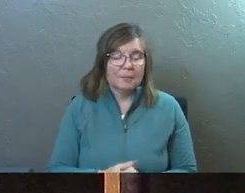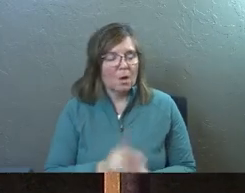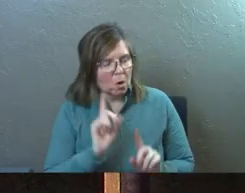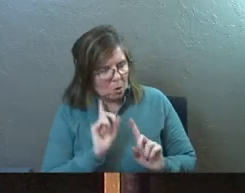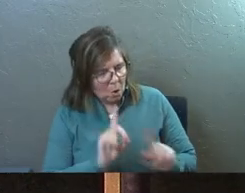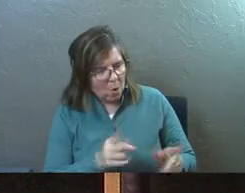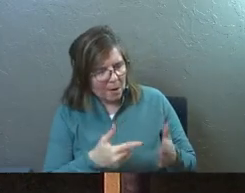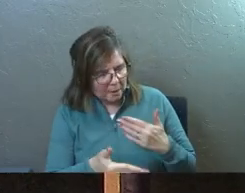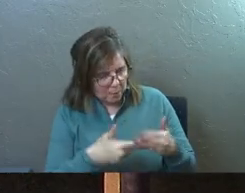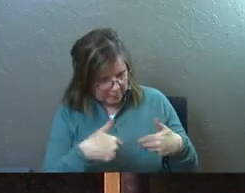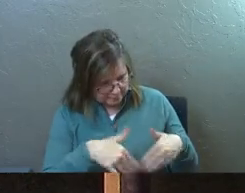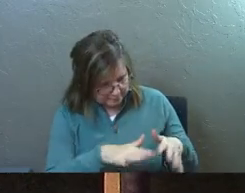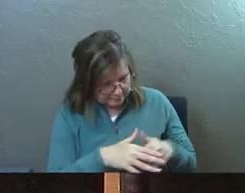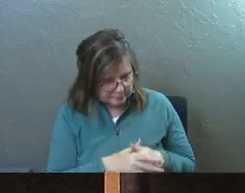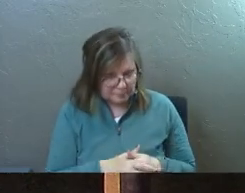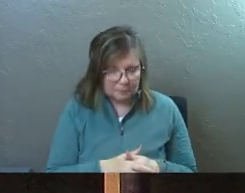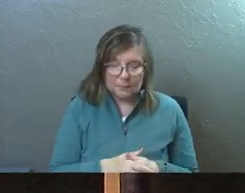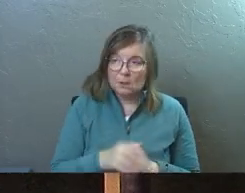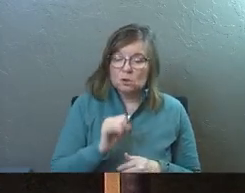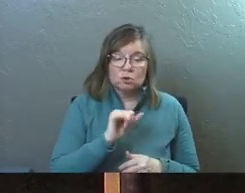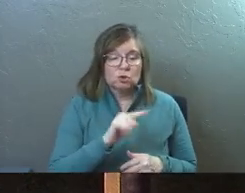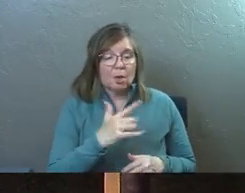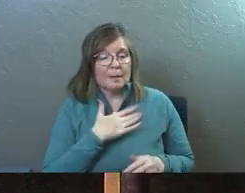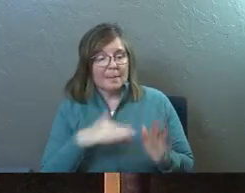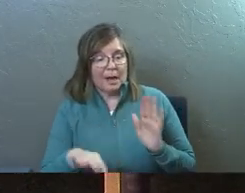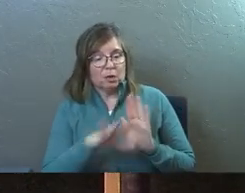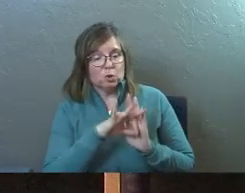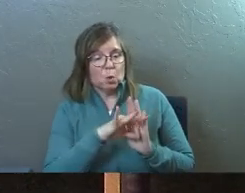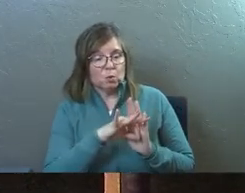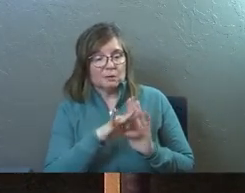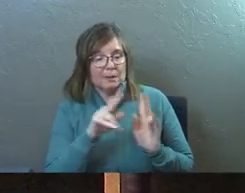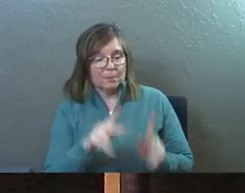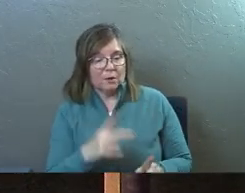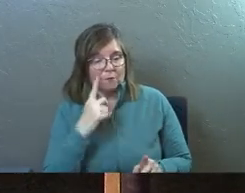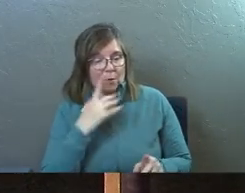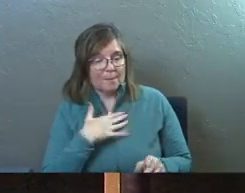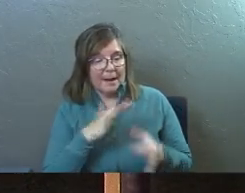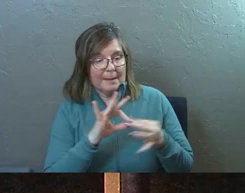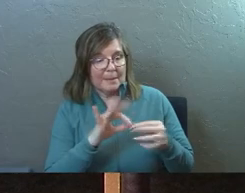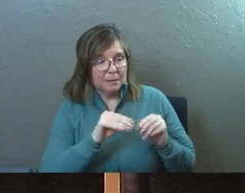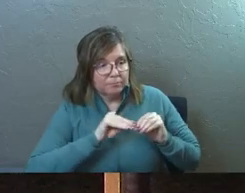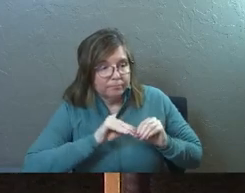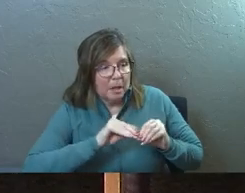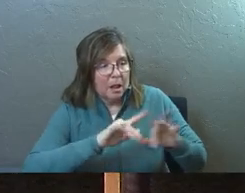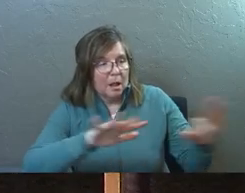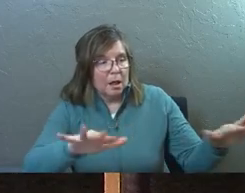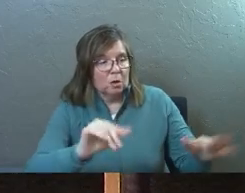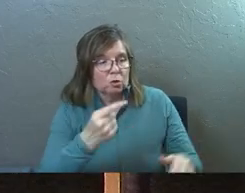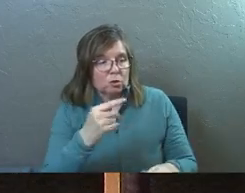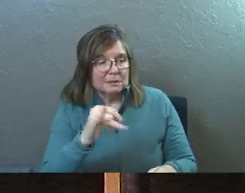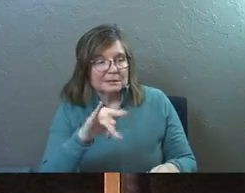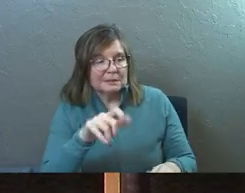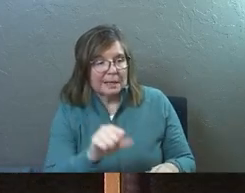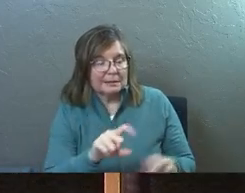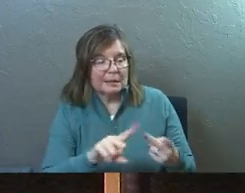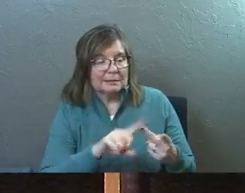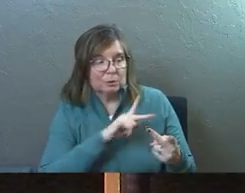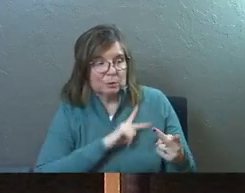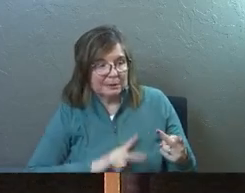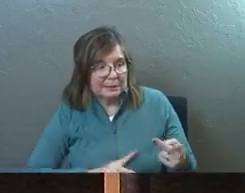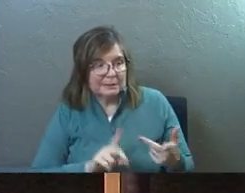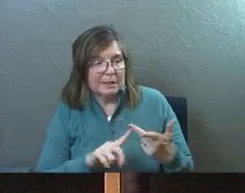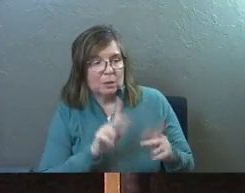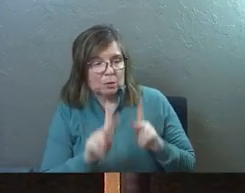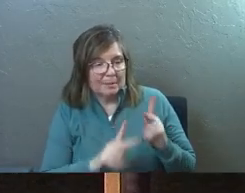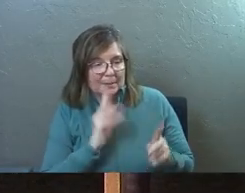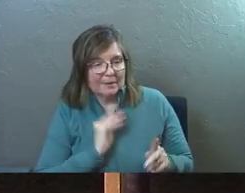Go. For Saul is my chosen instrument to take my message to the Gentiles and to kings as well